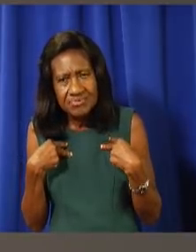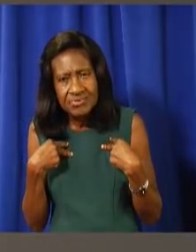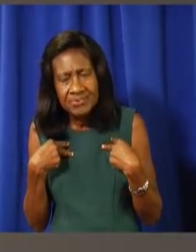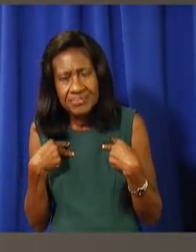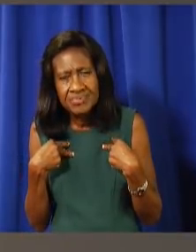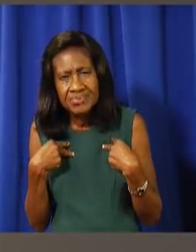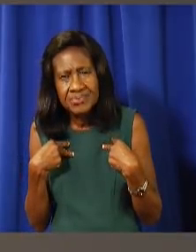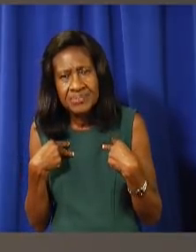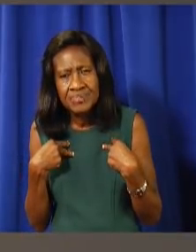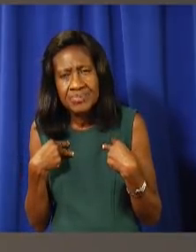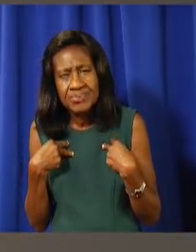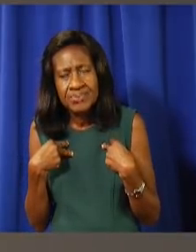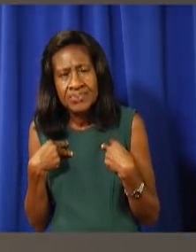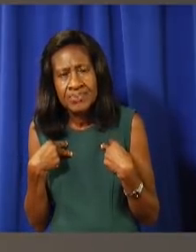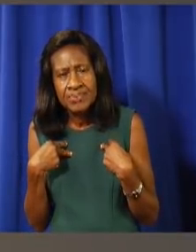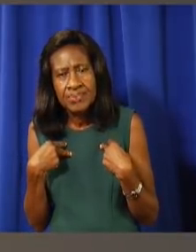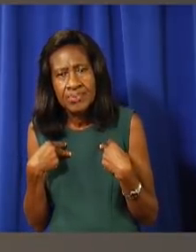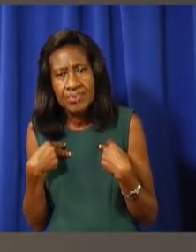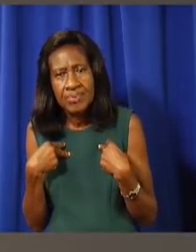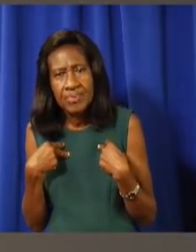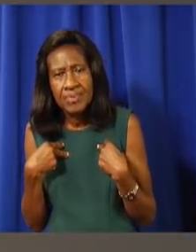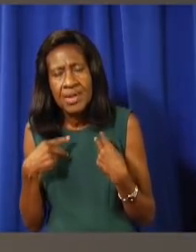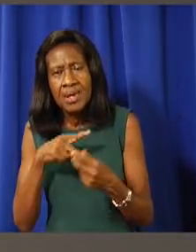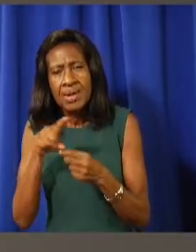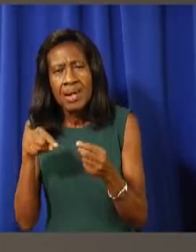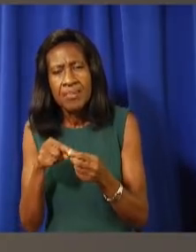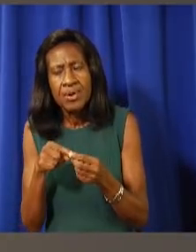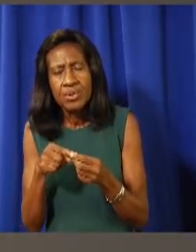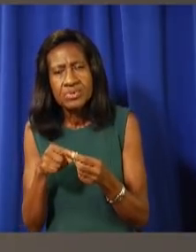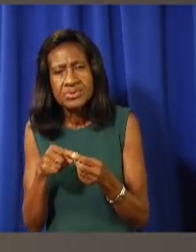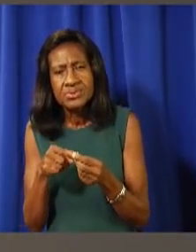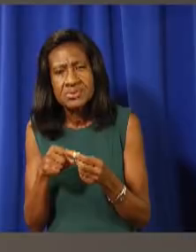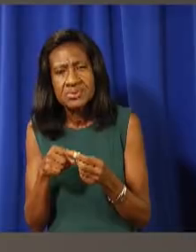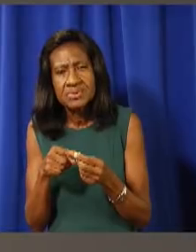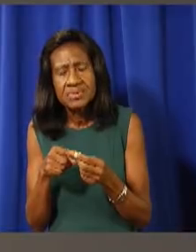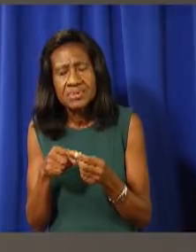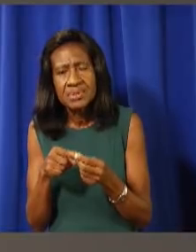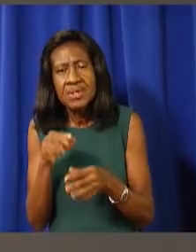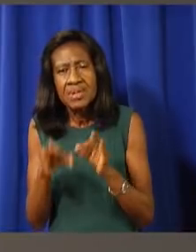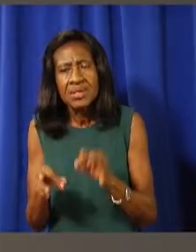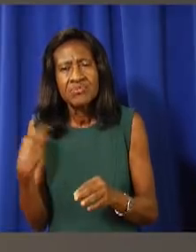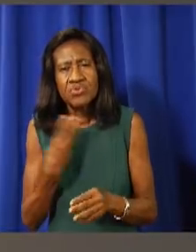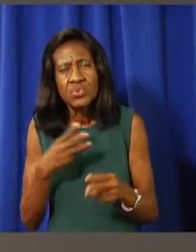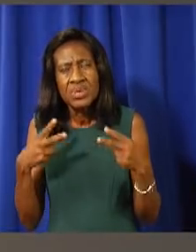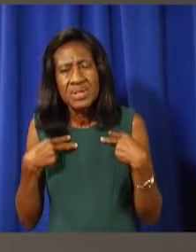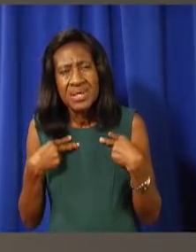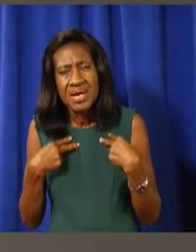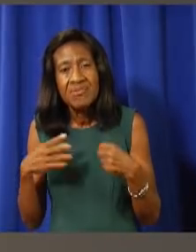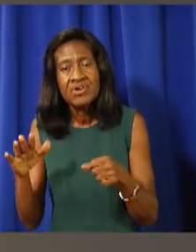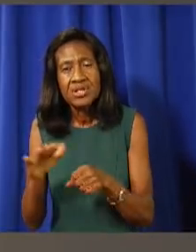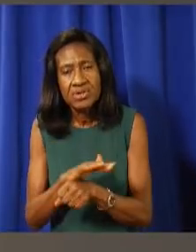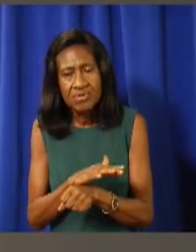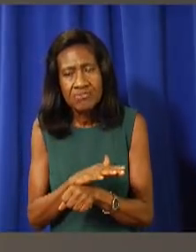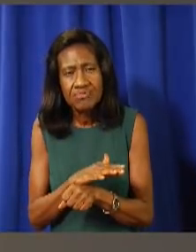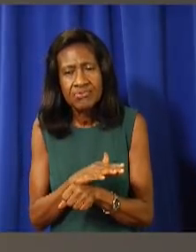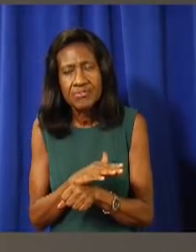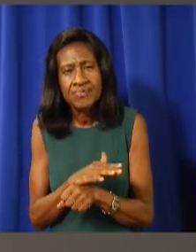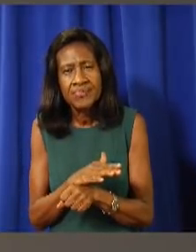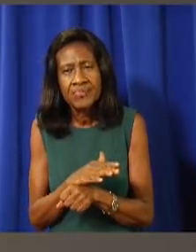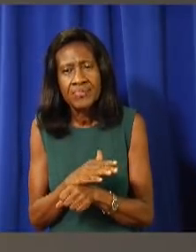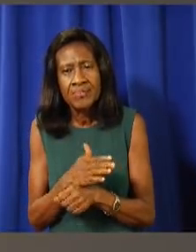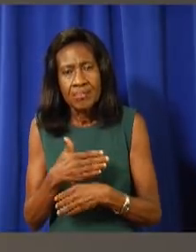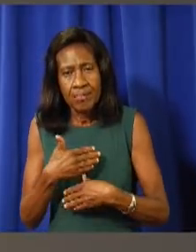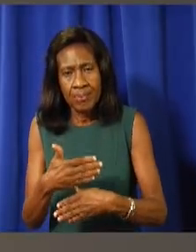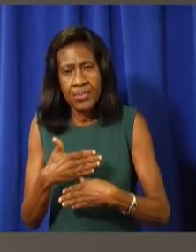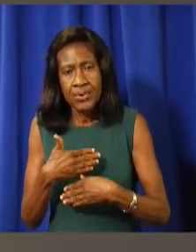people ask me questions that I hadn't heard in a long time about ventilators, pediatric ventilators, that sort of stuff. How are we in terms of our resources should